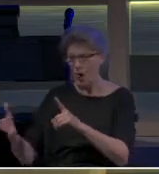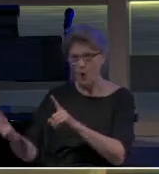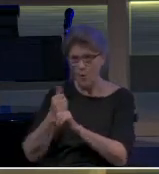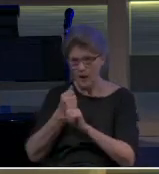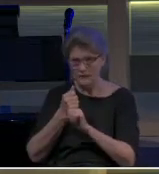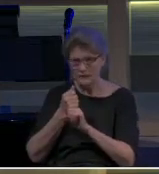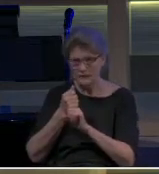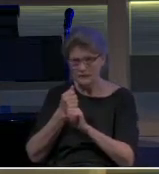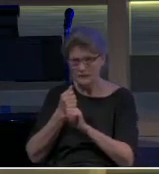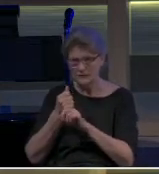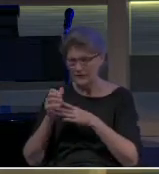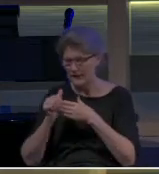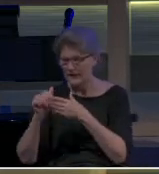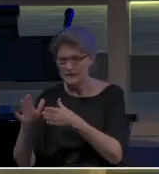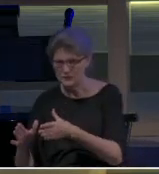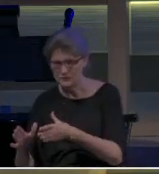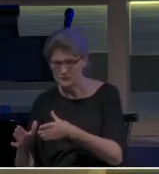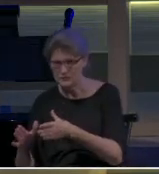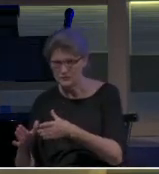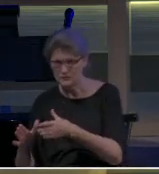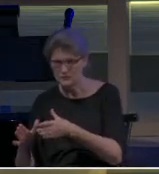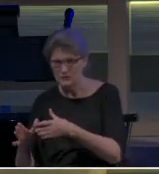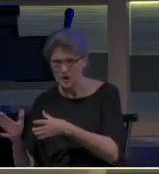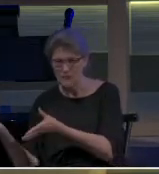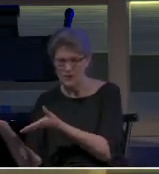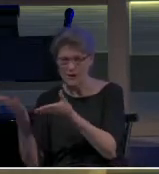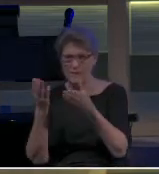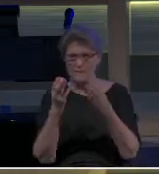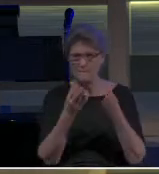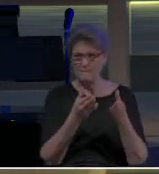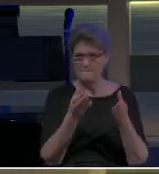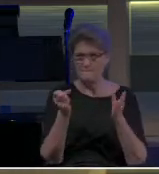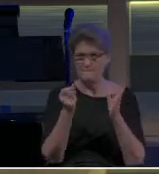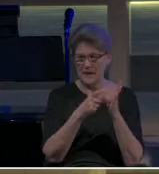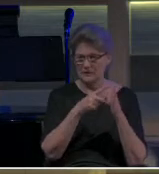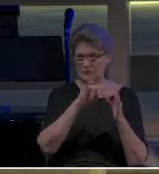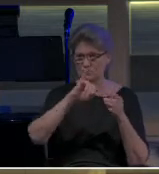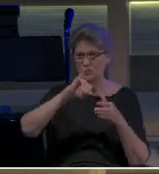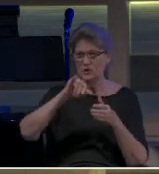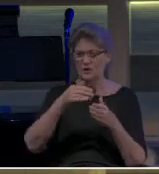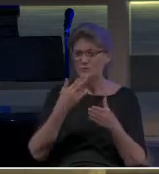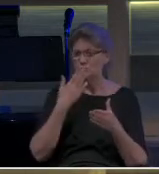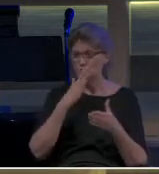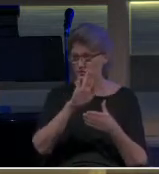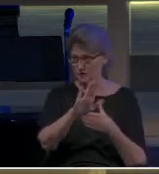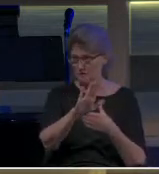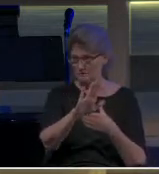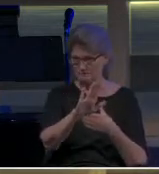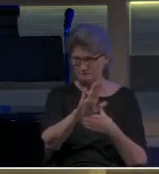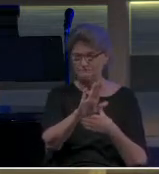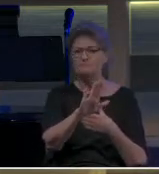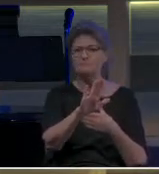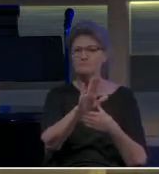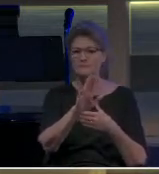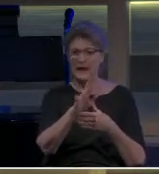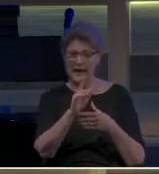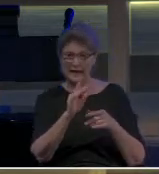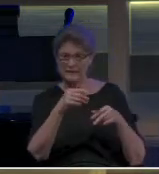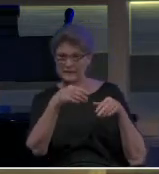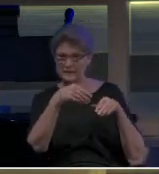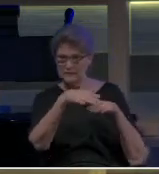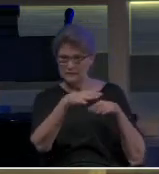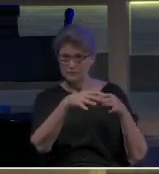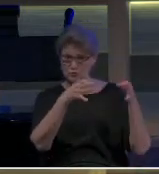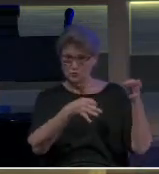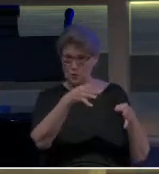leaders of those communities so he could bring them back to Jerusalem to stand trial before the Sanhedrin.